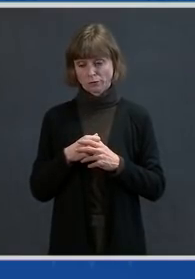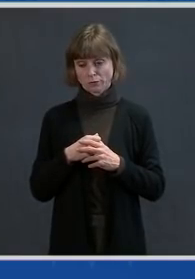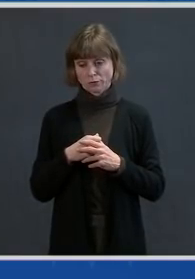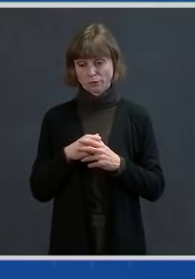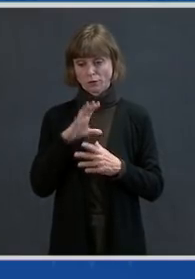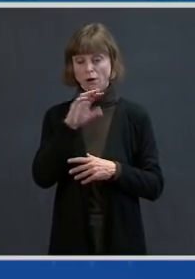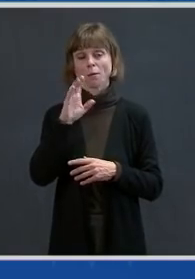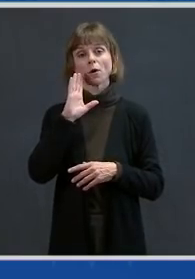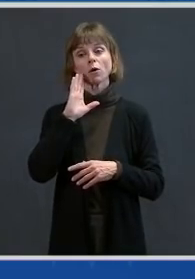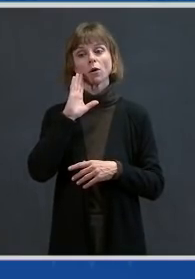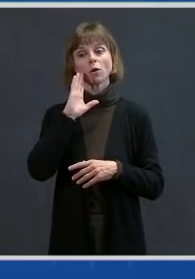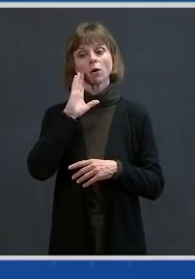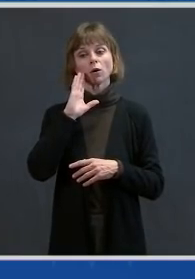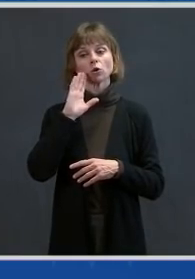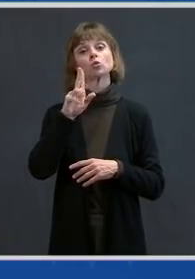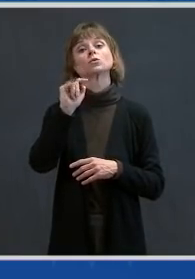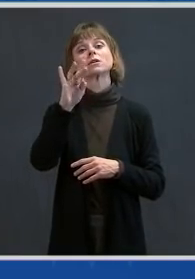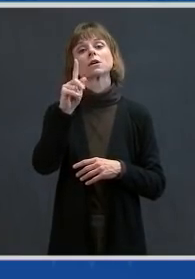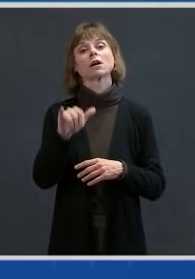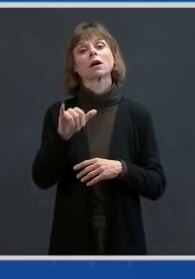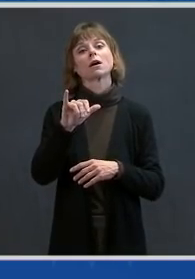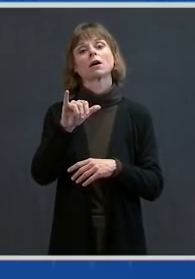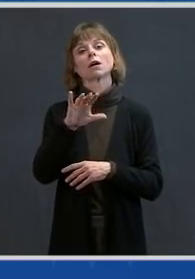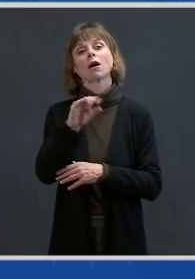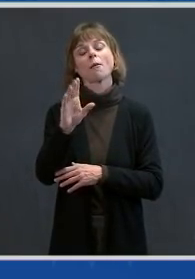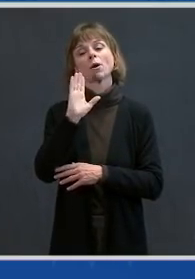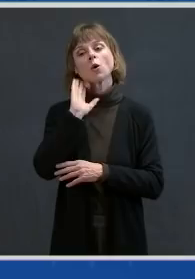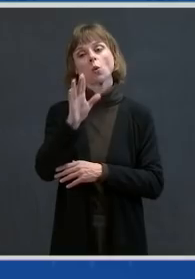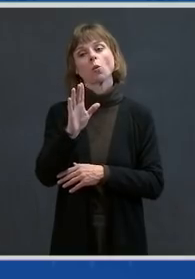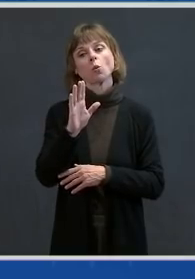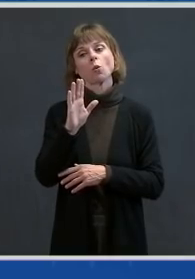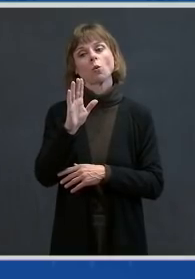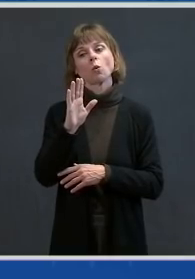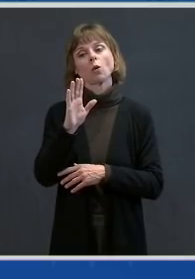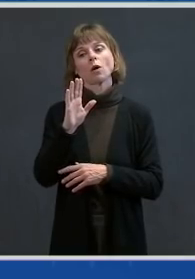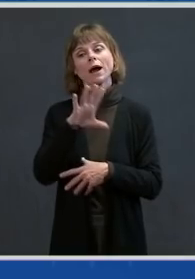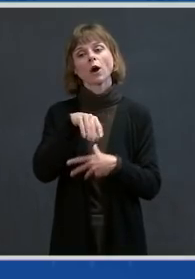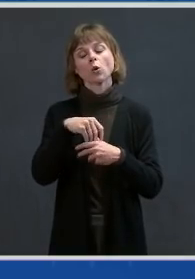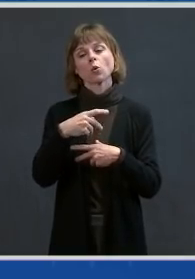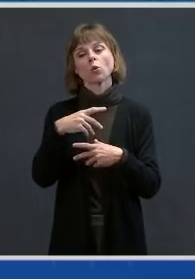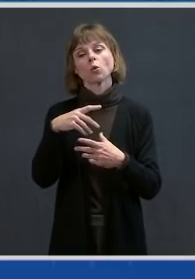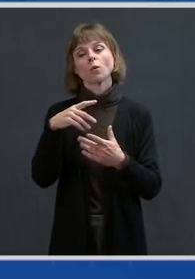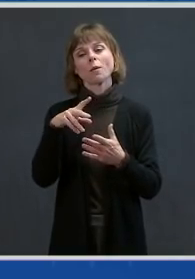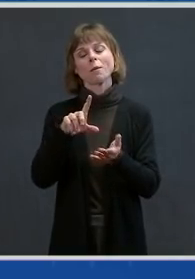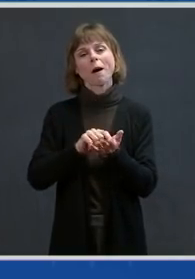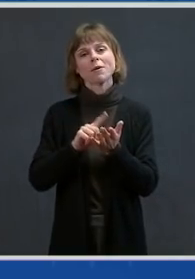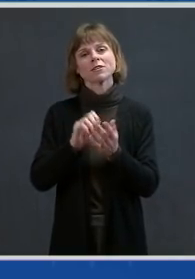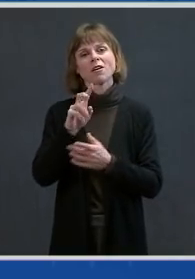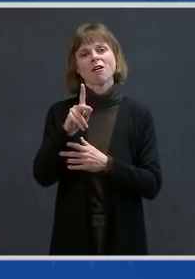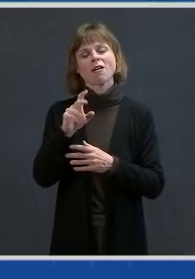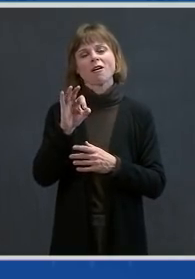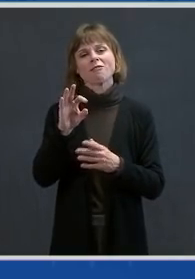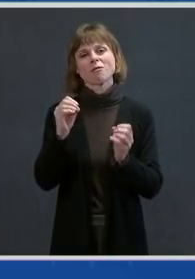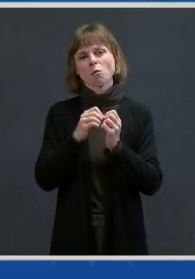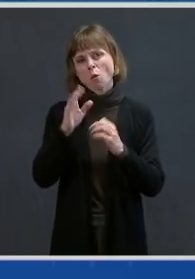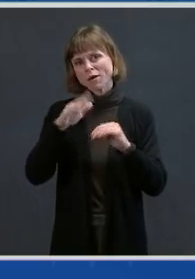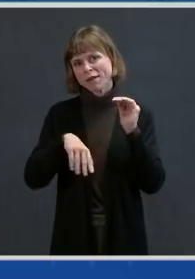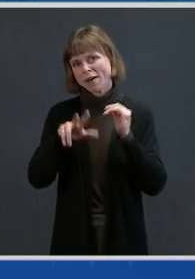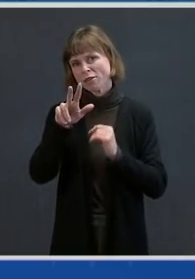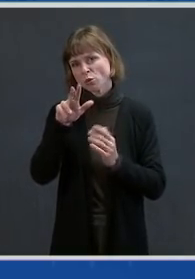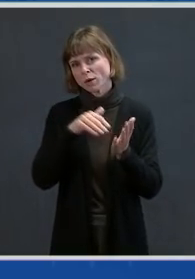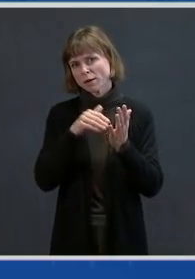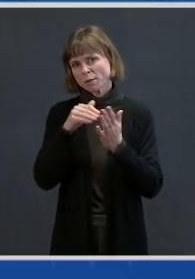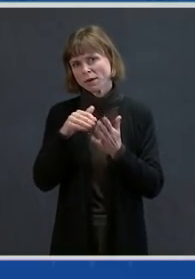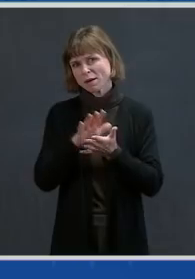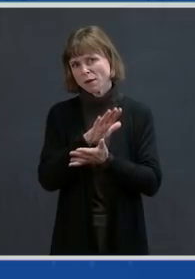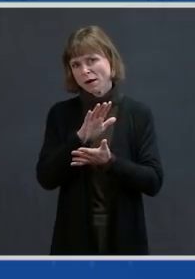include public health information in more than 3 million paper bills. These are examples, but examples that others can